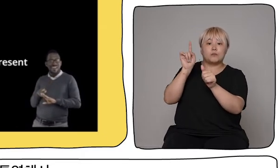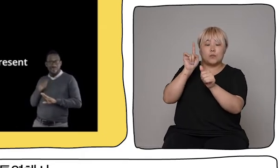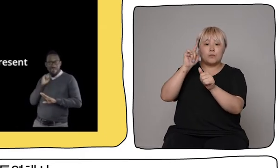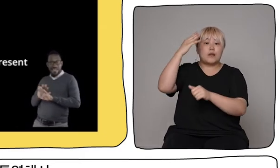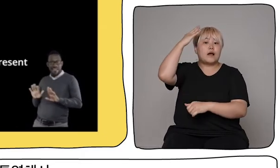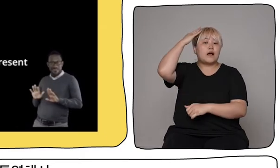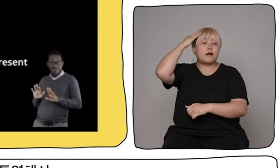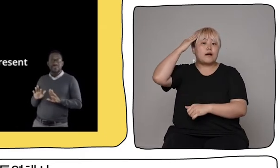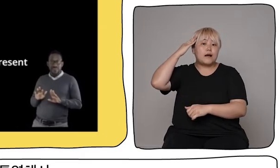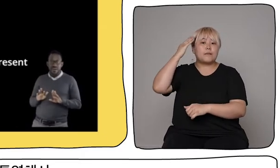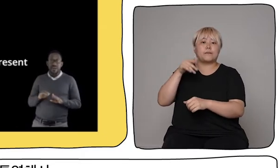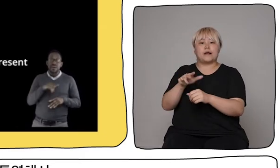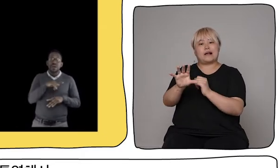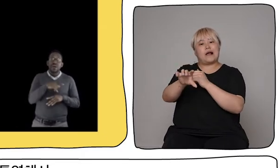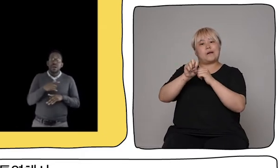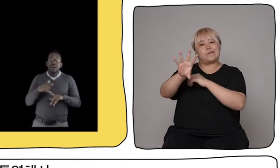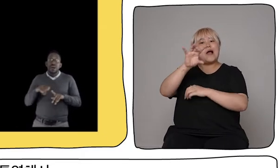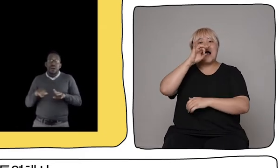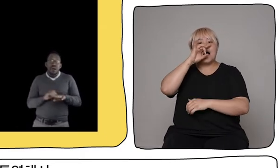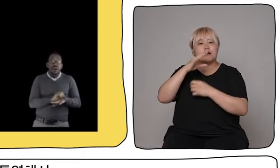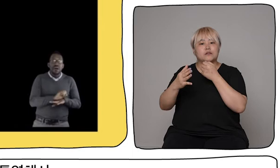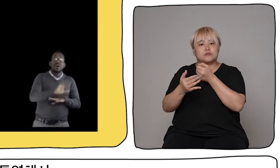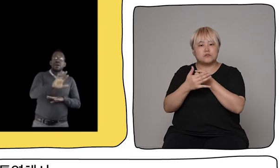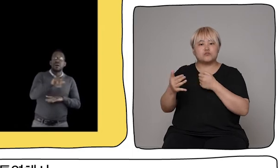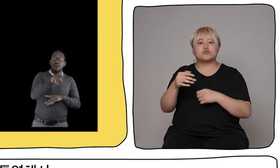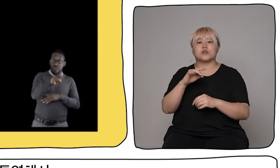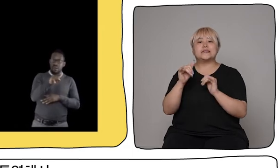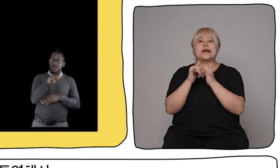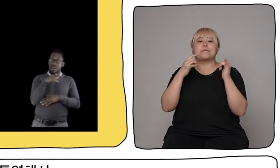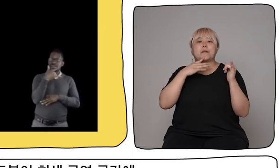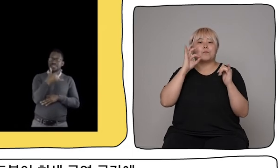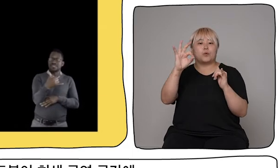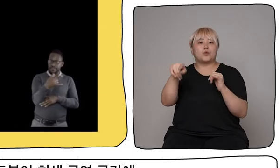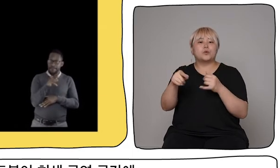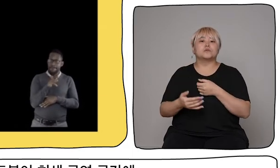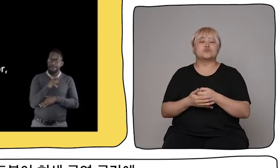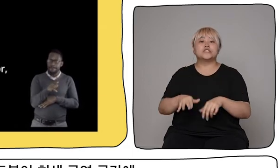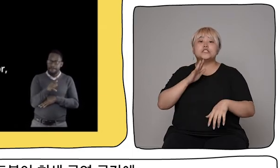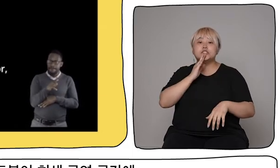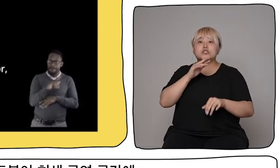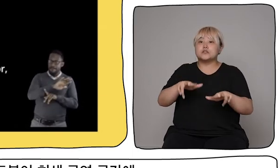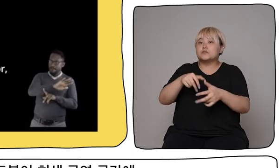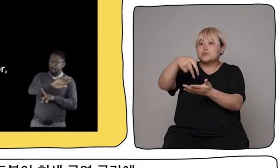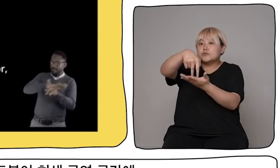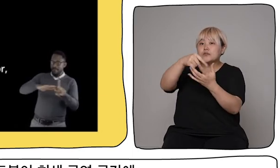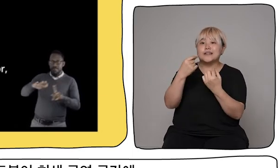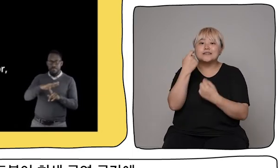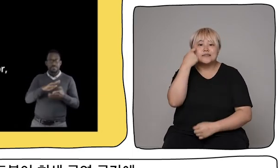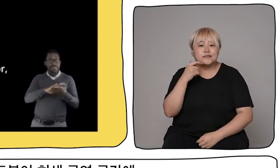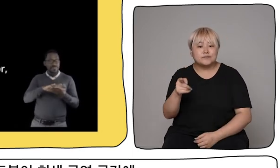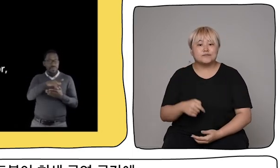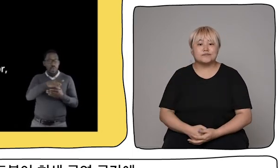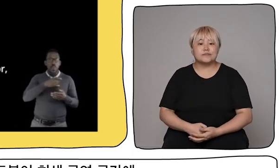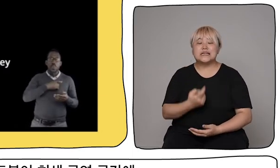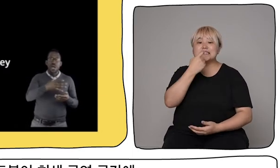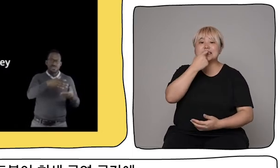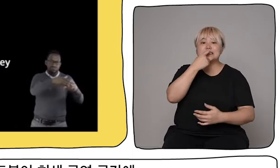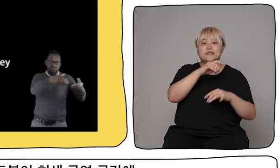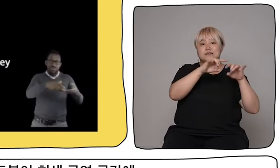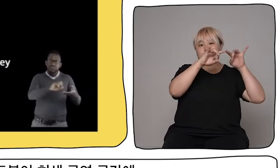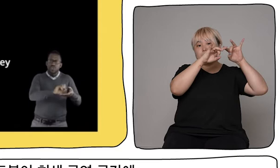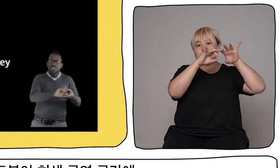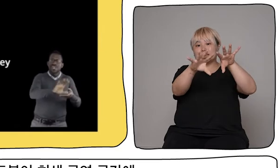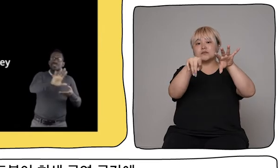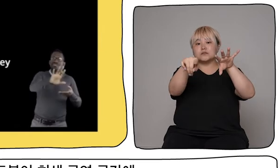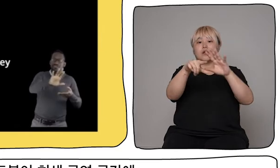making only Nadeem present in the projection, as if actually present in the space. And now we can see a laptop connected to a white projector, playing the footage that is